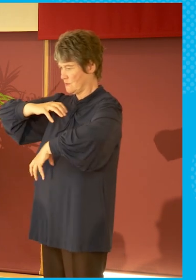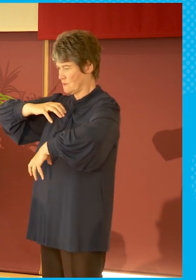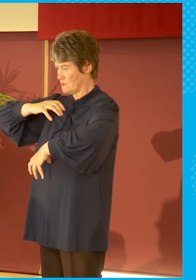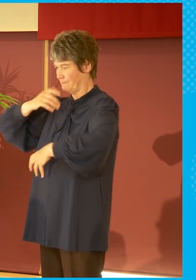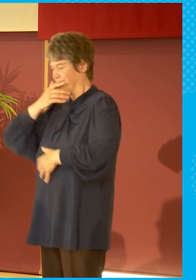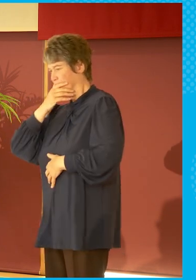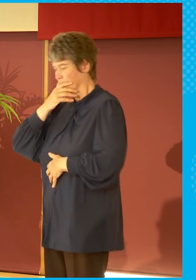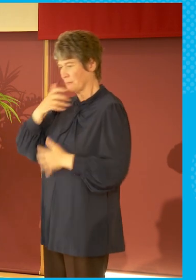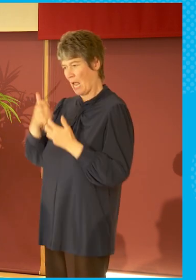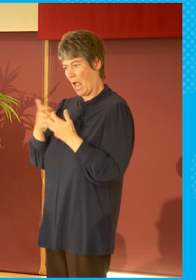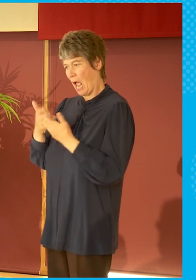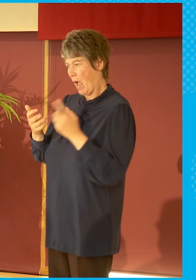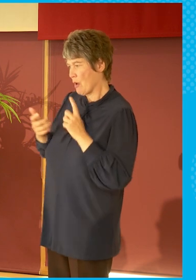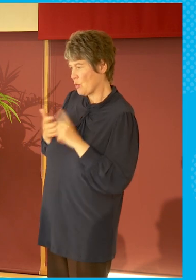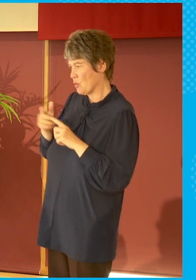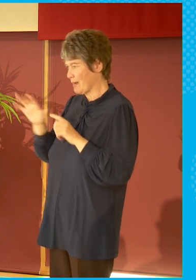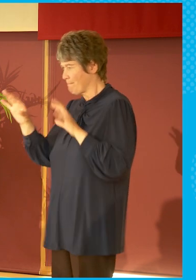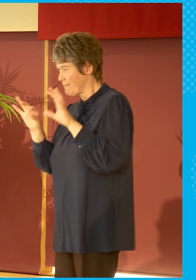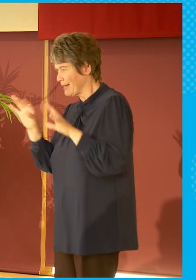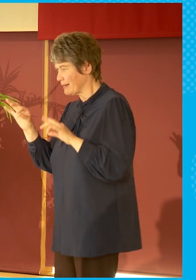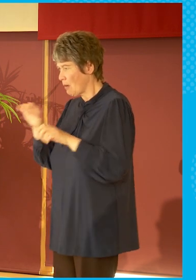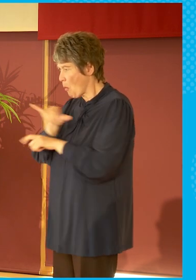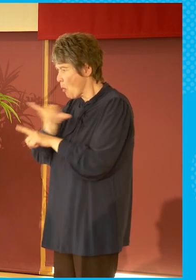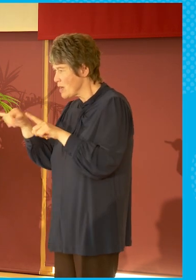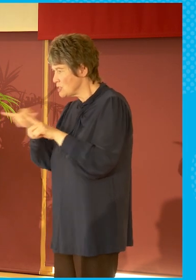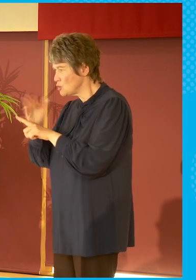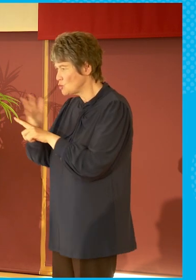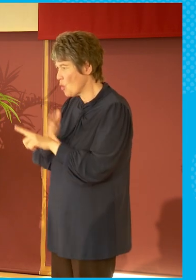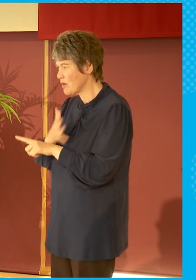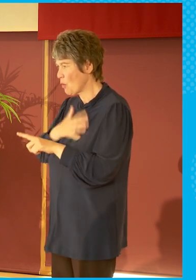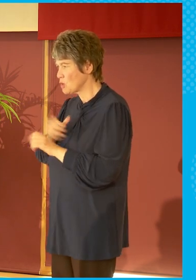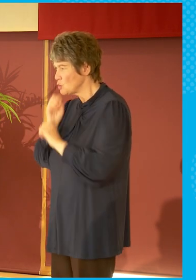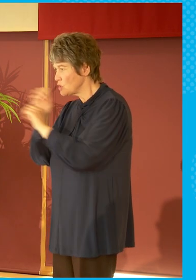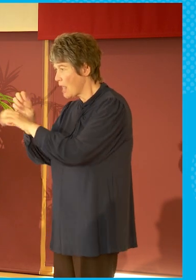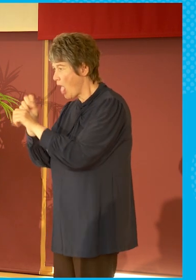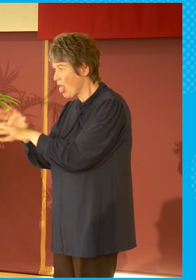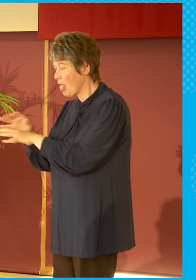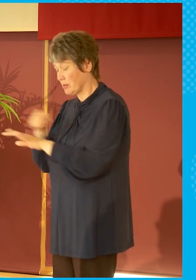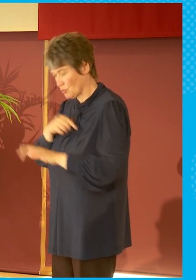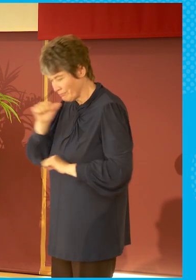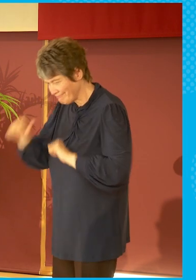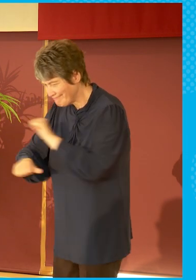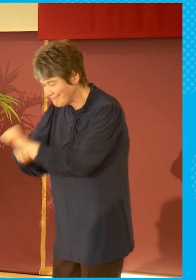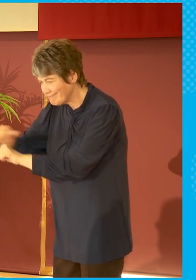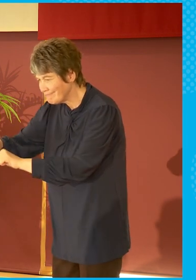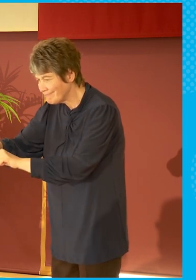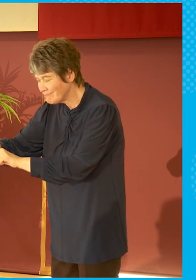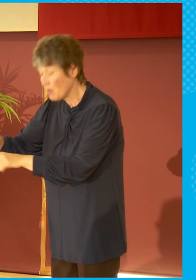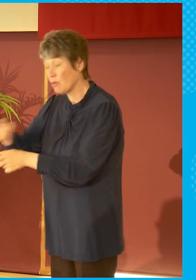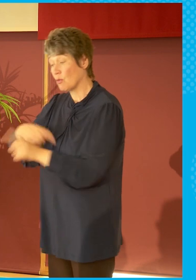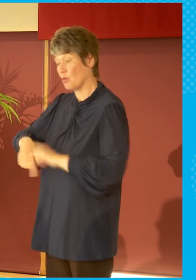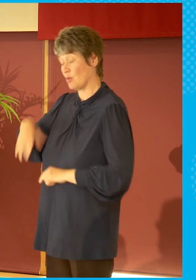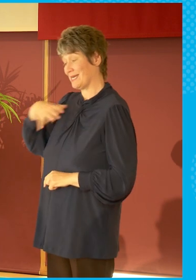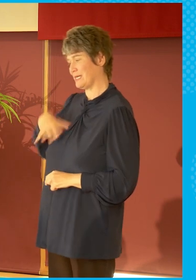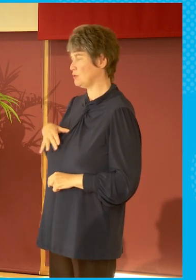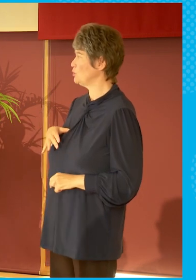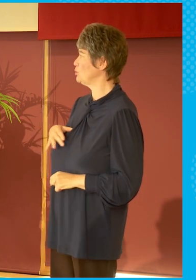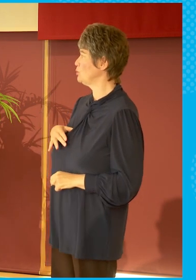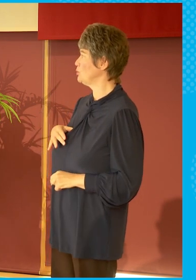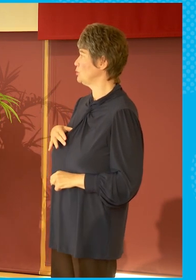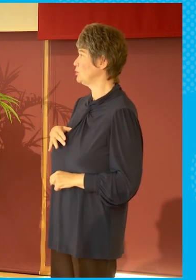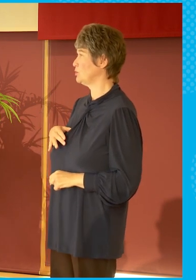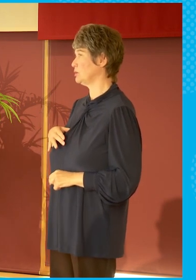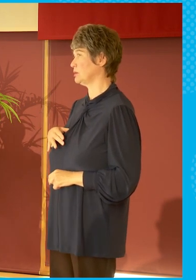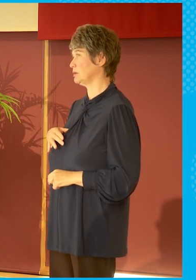spoke there about news cycle. I agree with all your points. But there is room within that news cycle and agenda to be